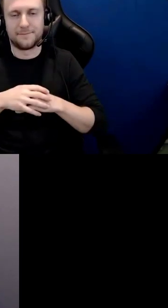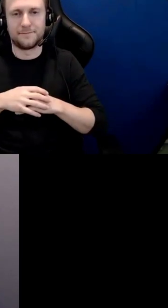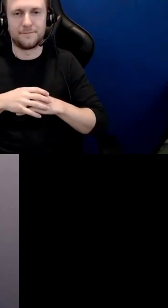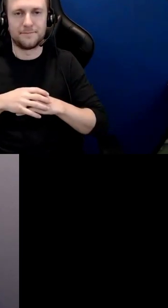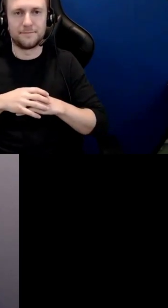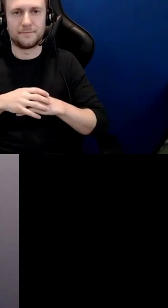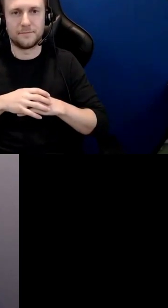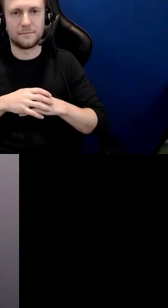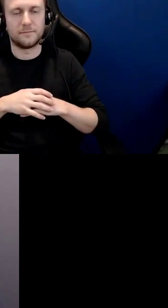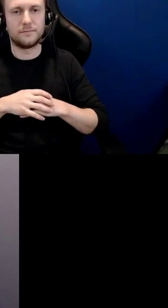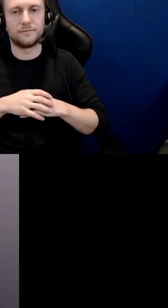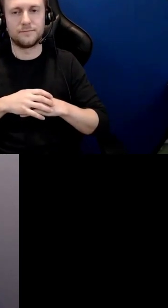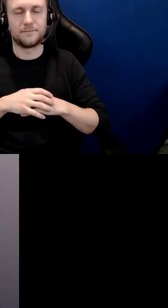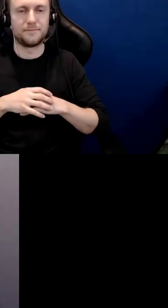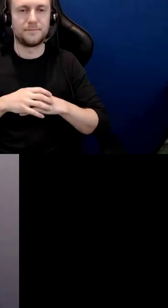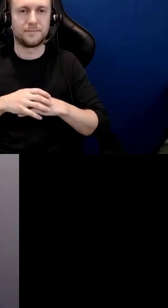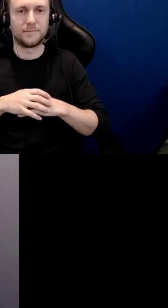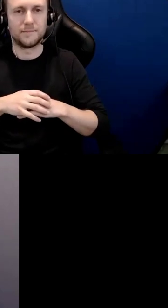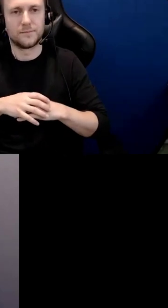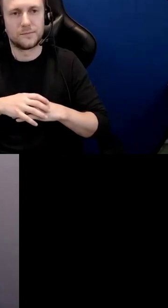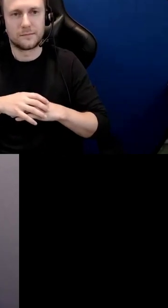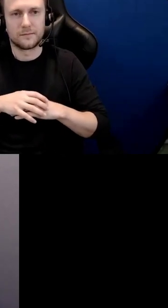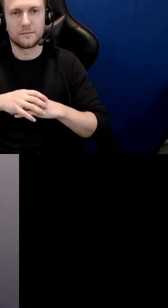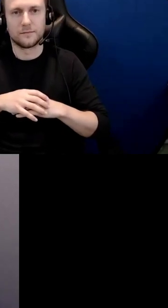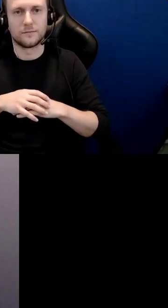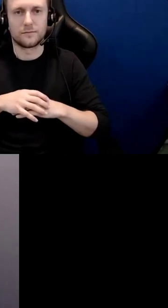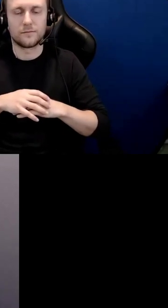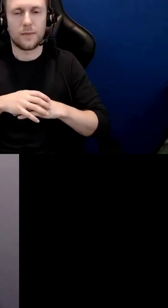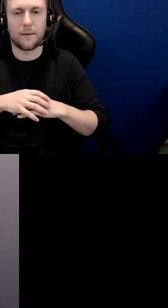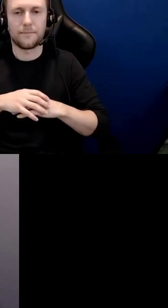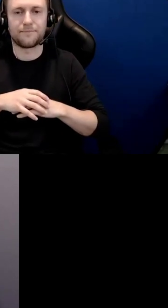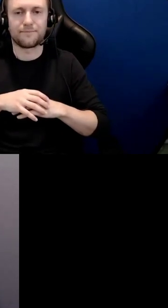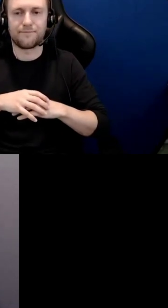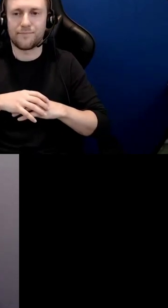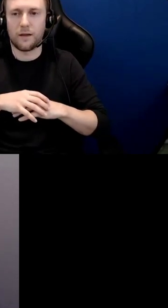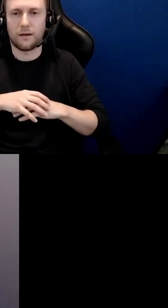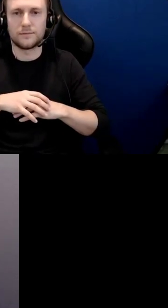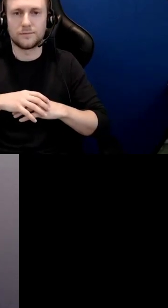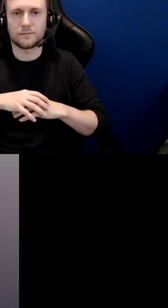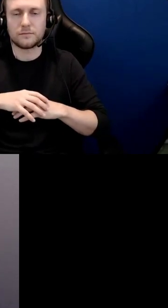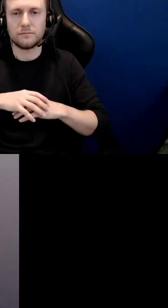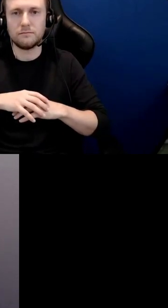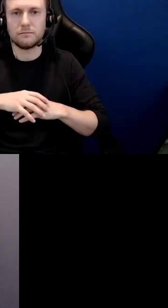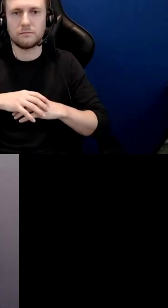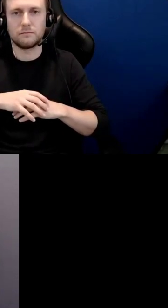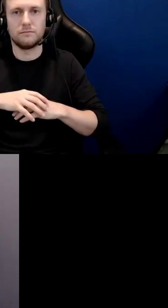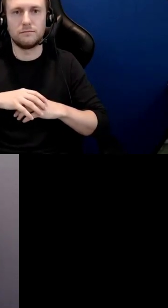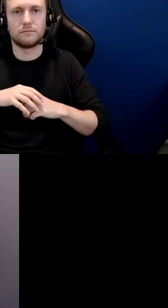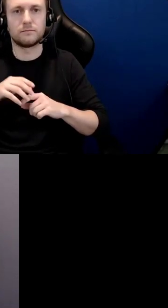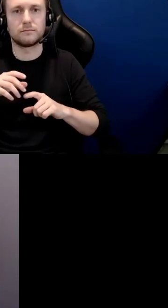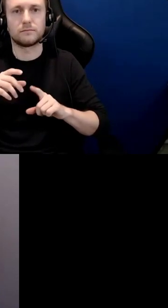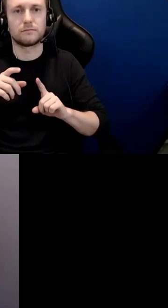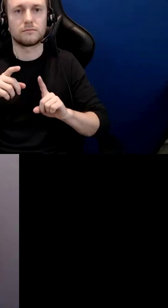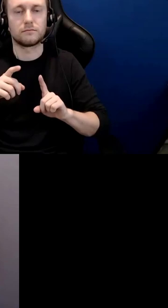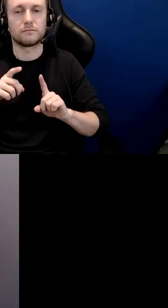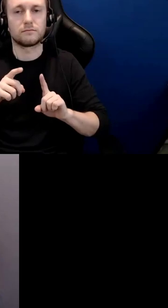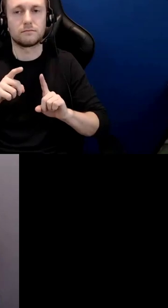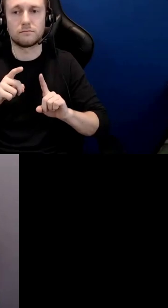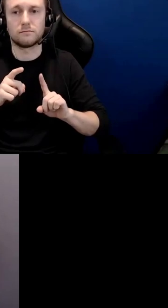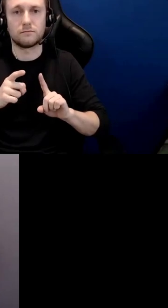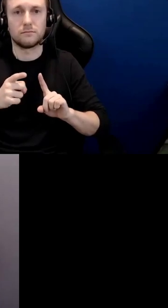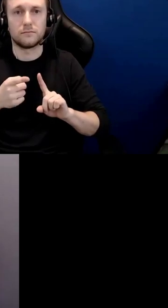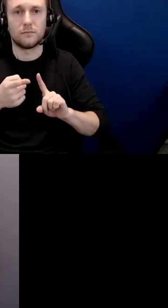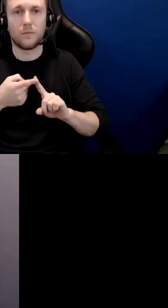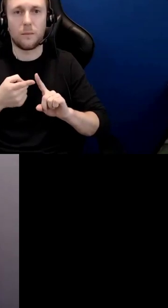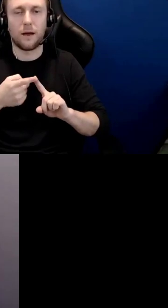we're going to look at what it is that you've shared with us uh and what you're telling us uh you want to know um which